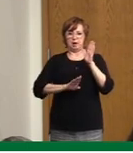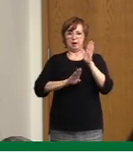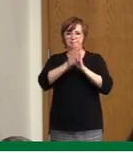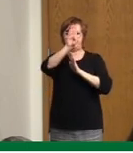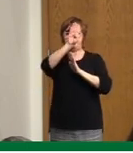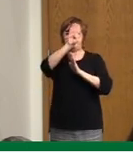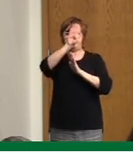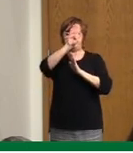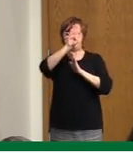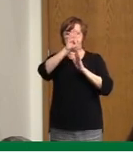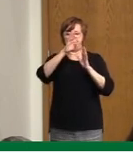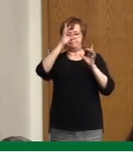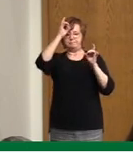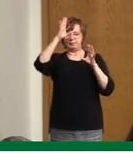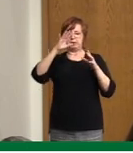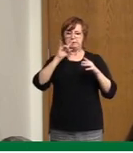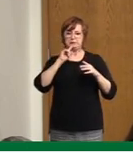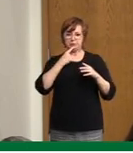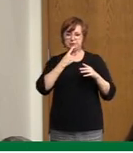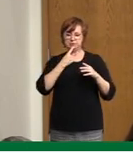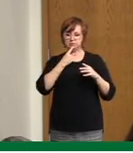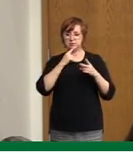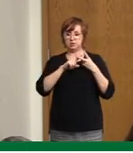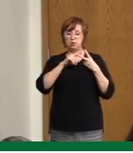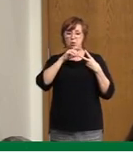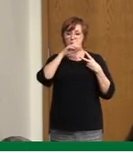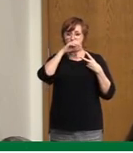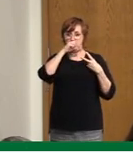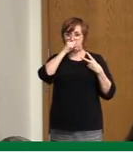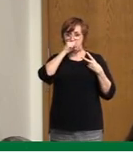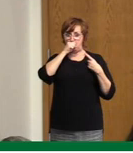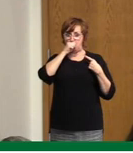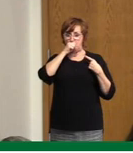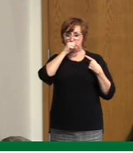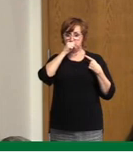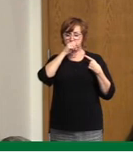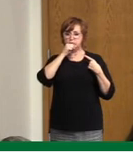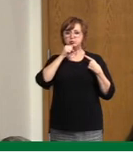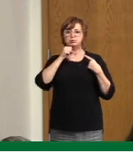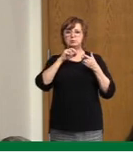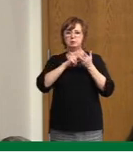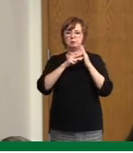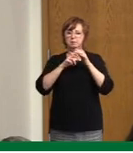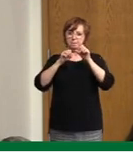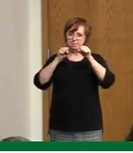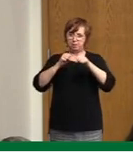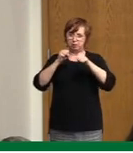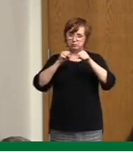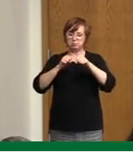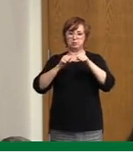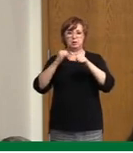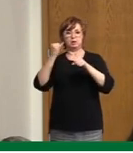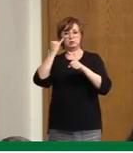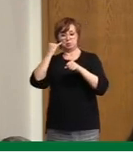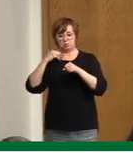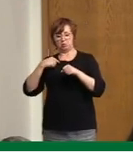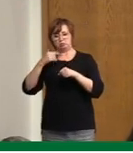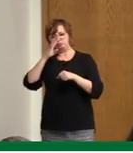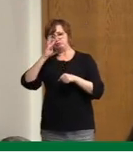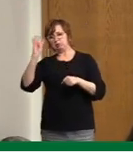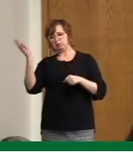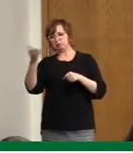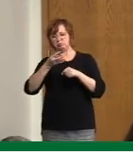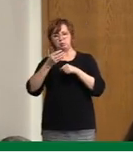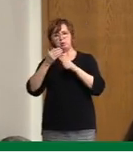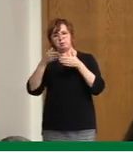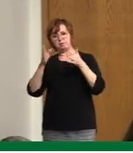orange stars towards the top show where we could potentially be without any public health measures. We really need to make sure we don't